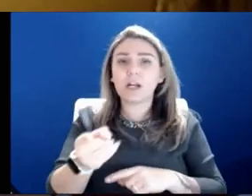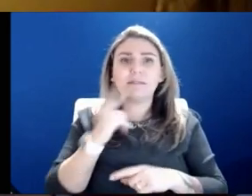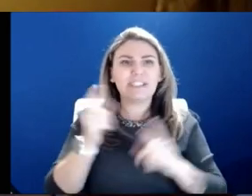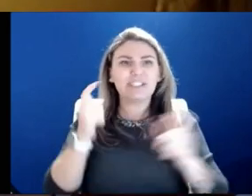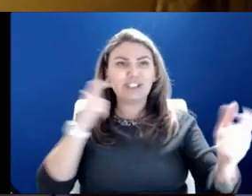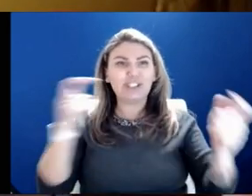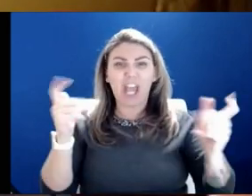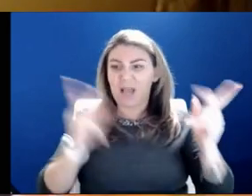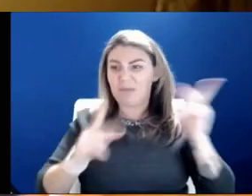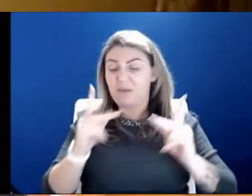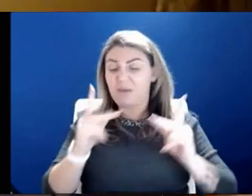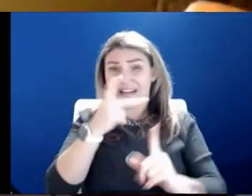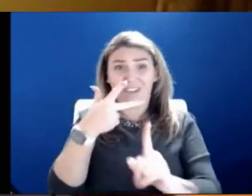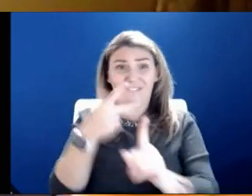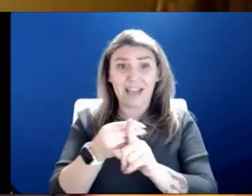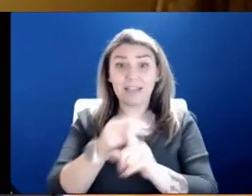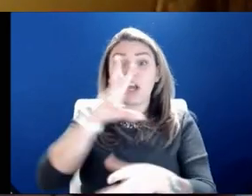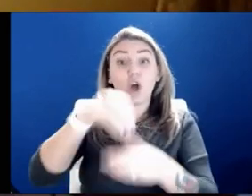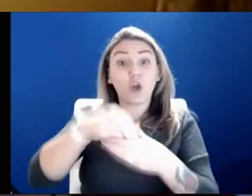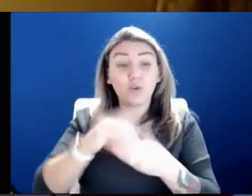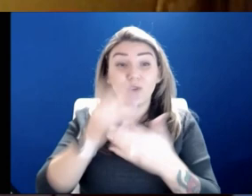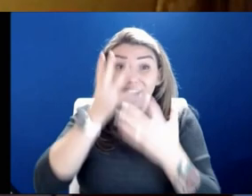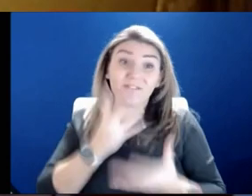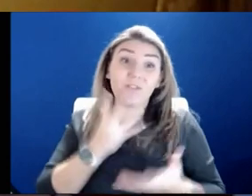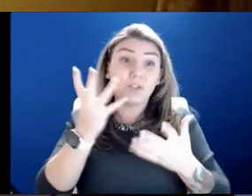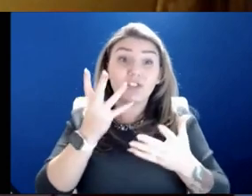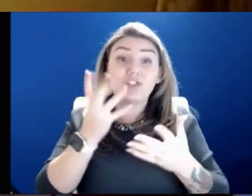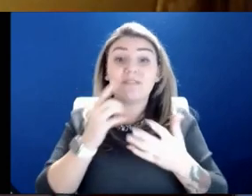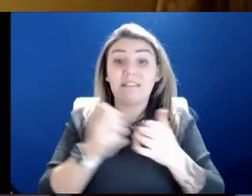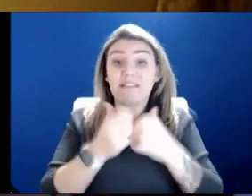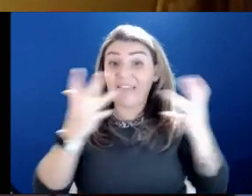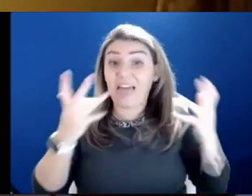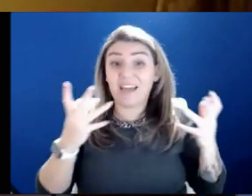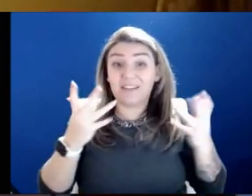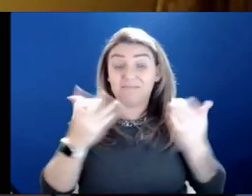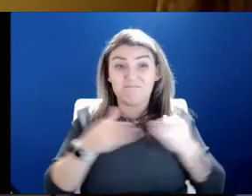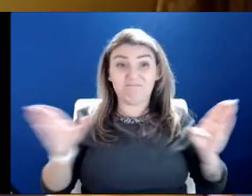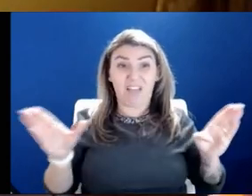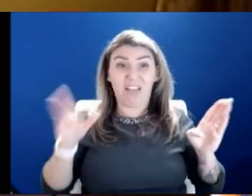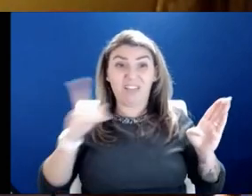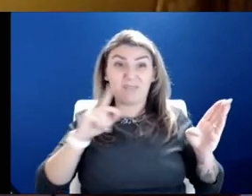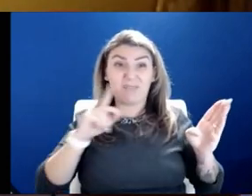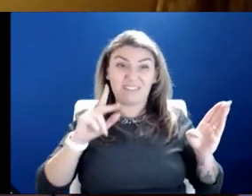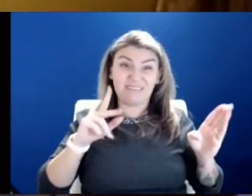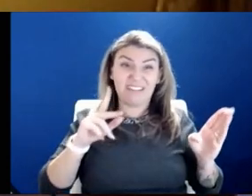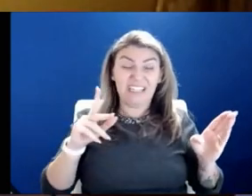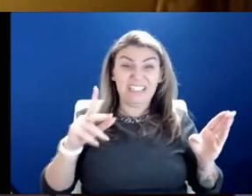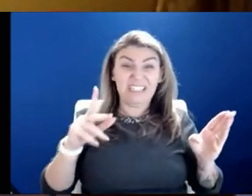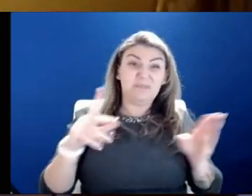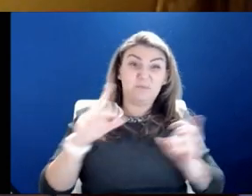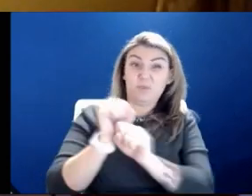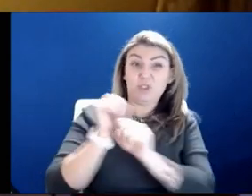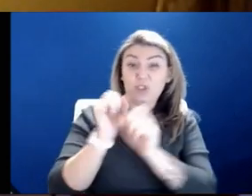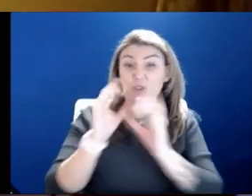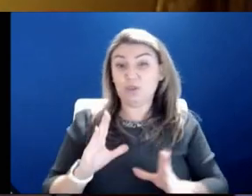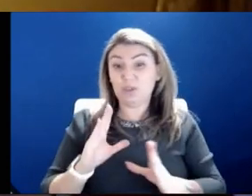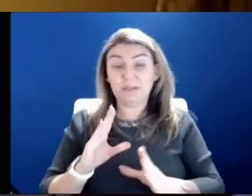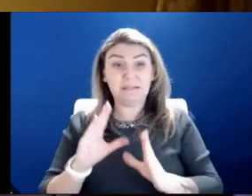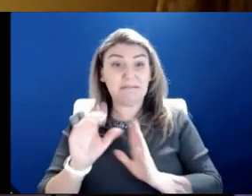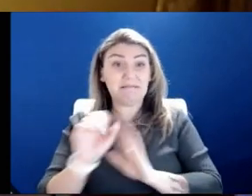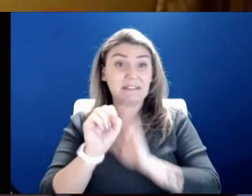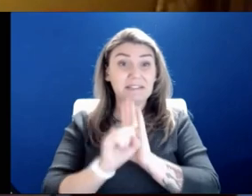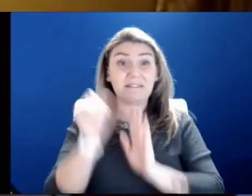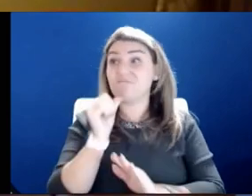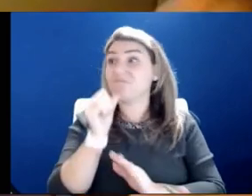unvaccinated, including, unfortunately, a lot of public sector employees in the state of Arizona. The governor's issued a rule that